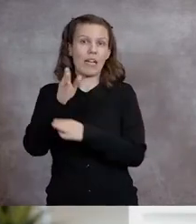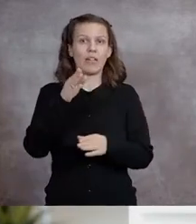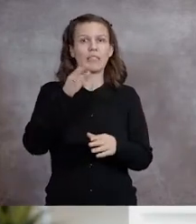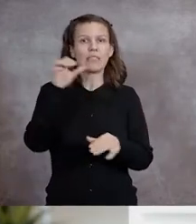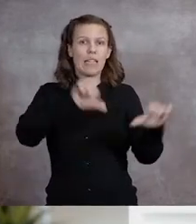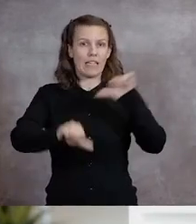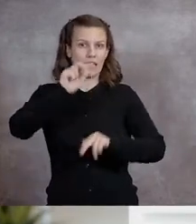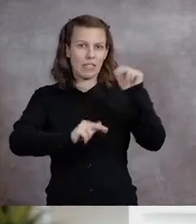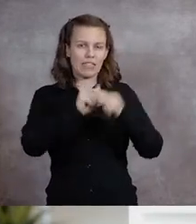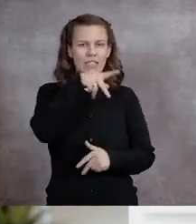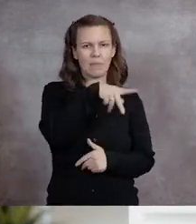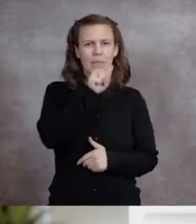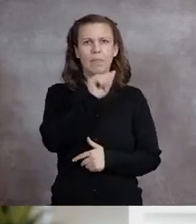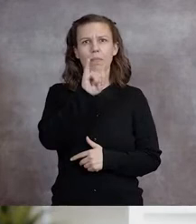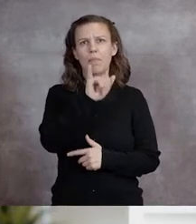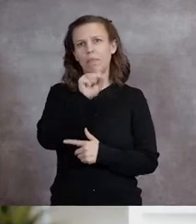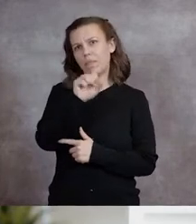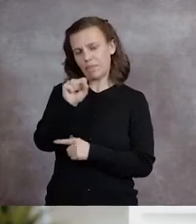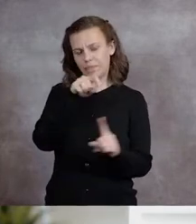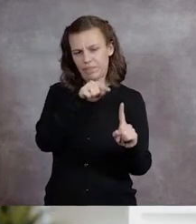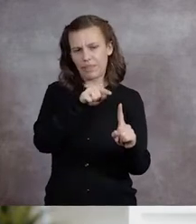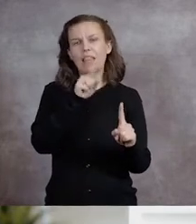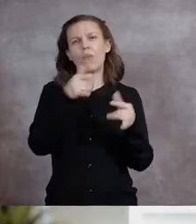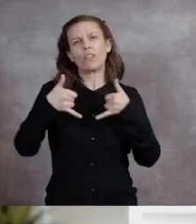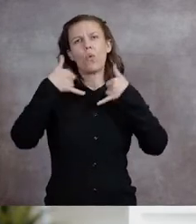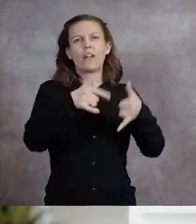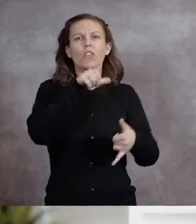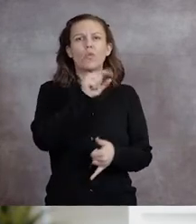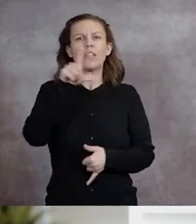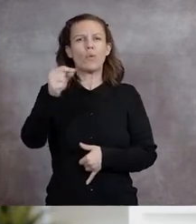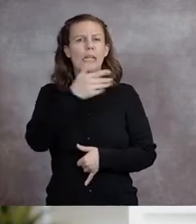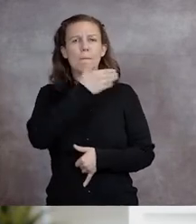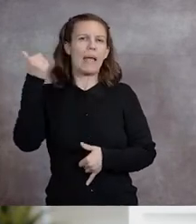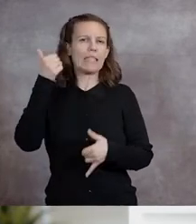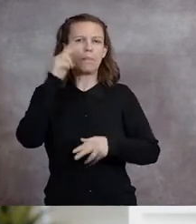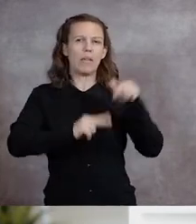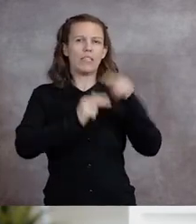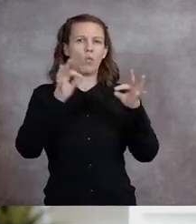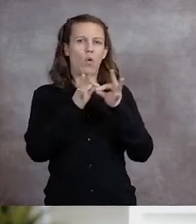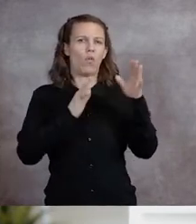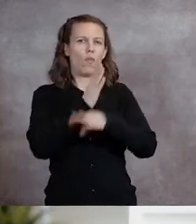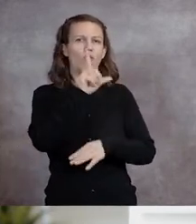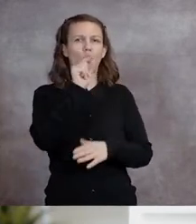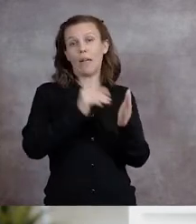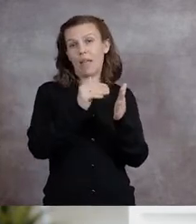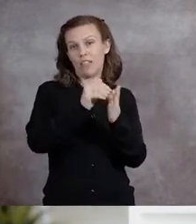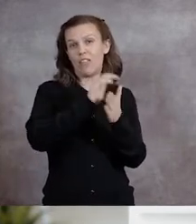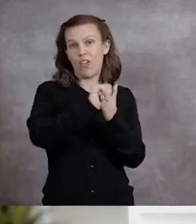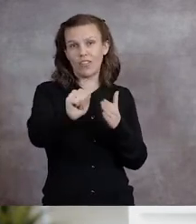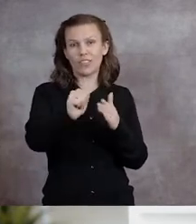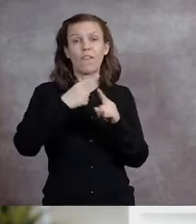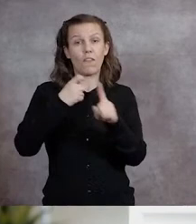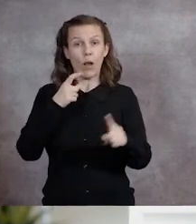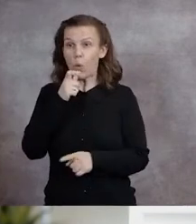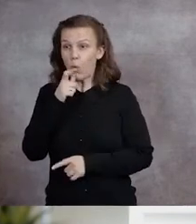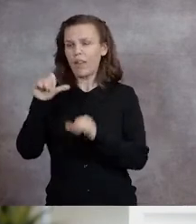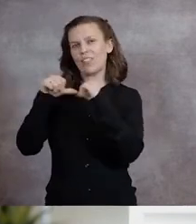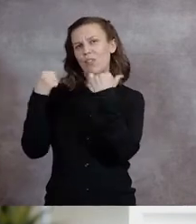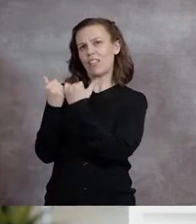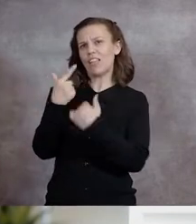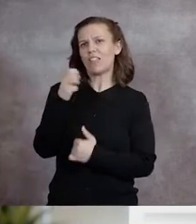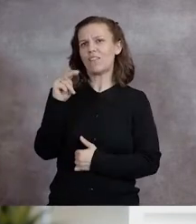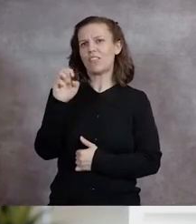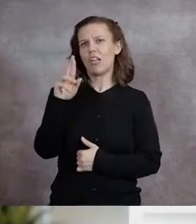PAIS, was awarded the 2020 Best Building Over 20 Million by the Association of General Contractors,